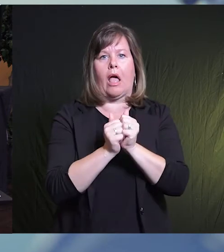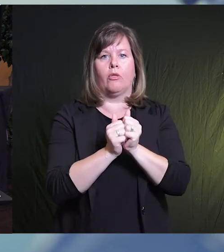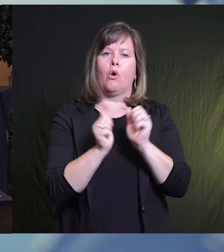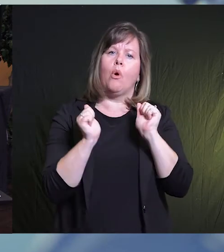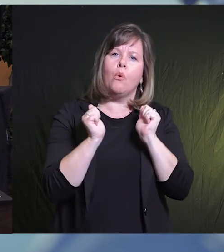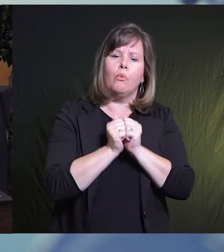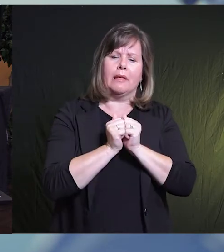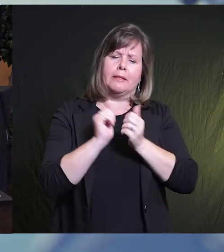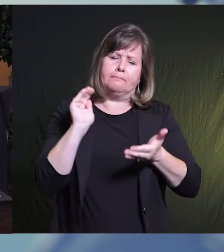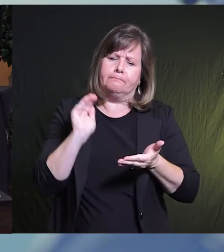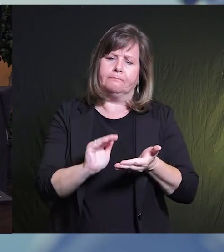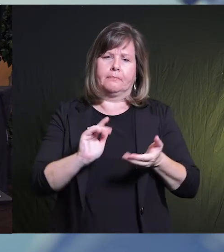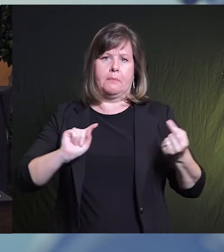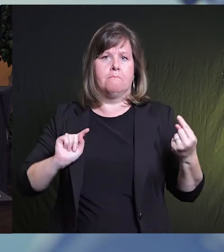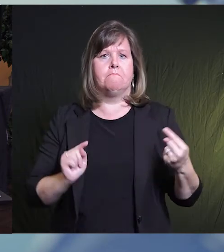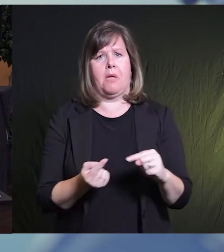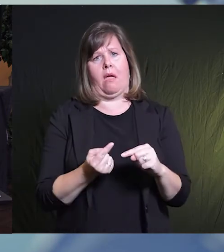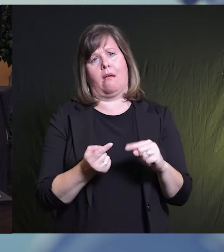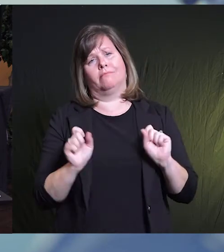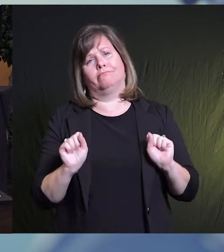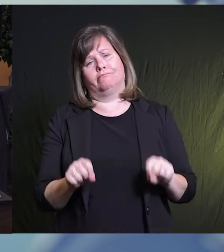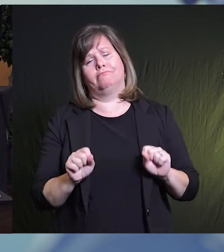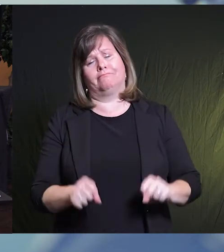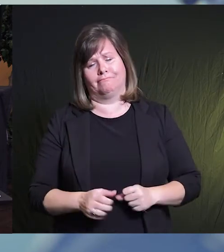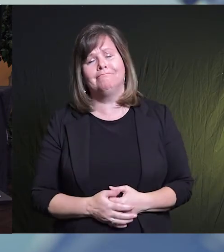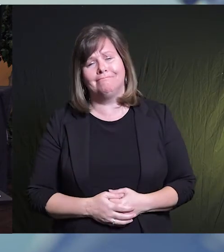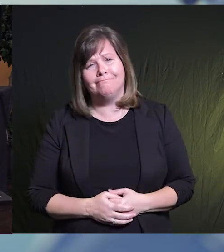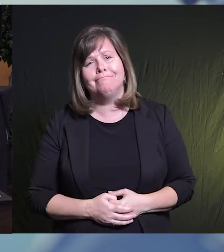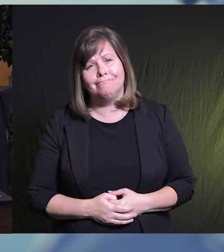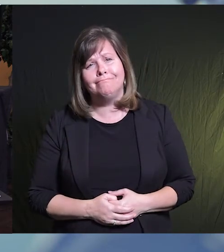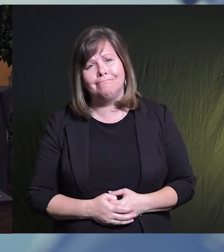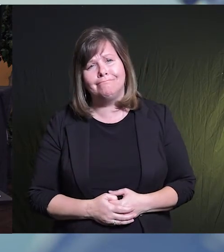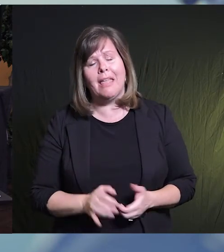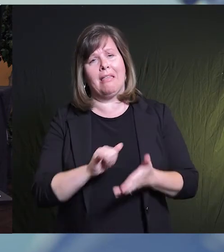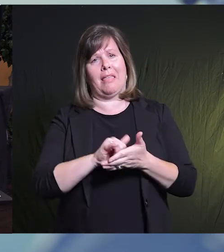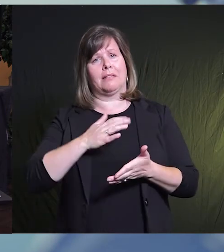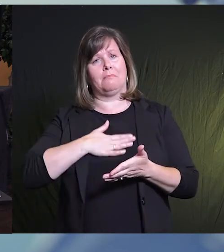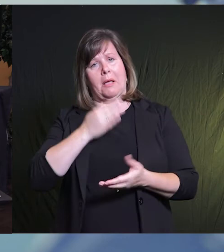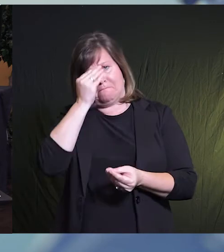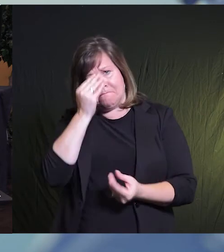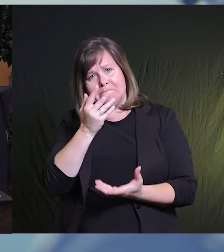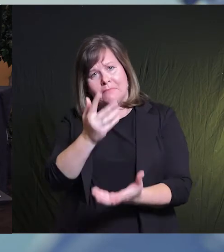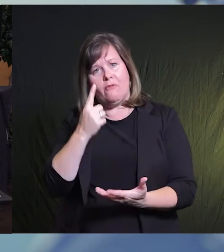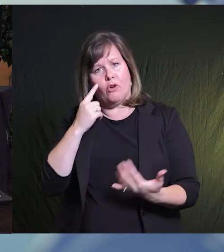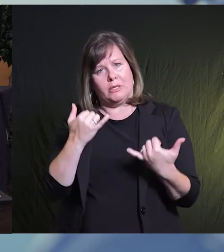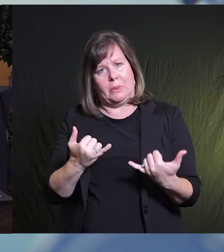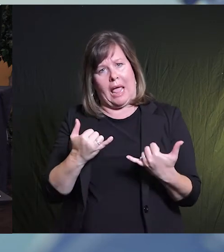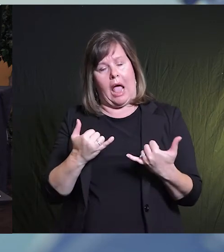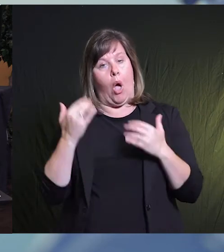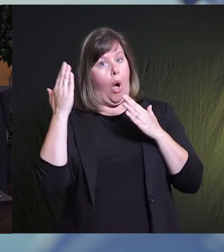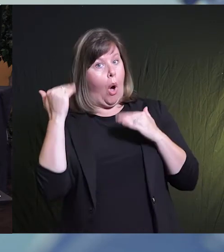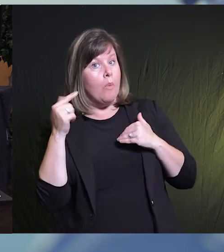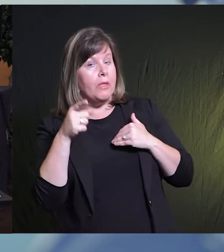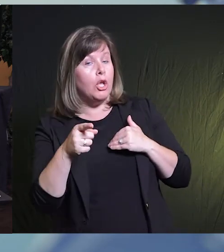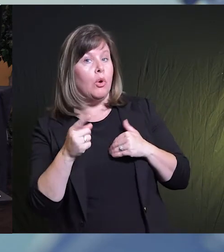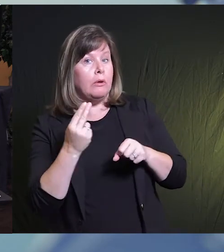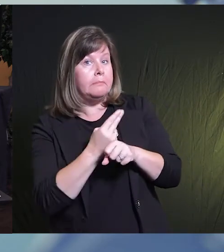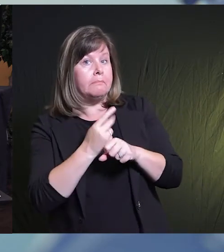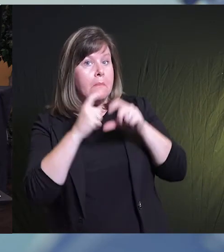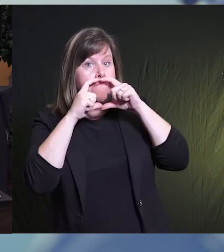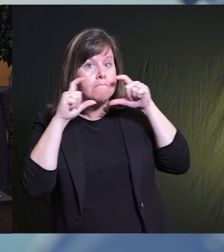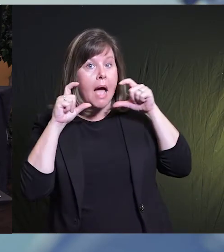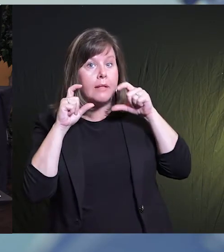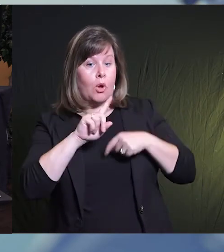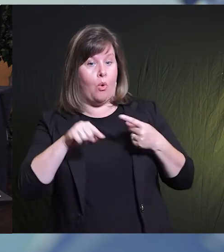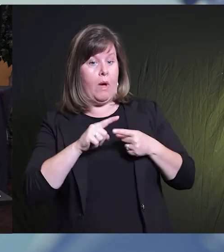in as least painful of way as possible. So that's that's my update for today. I hope you wear a mask. I'm gonna put my